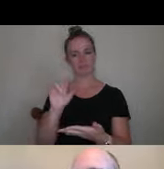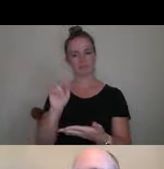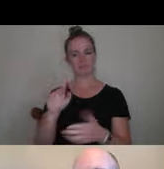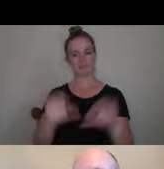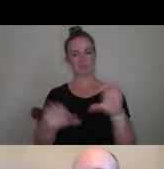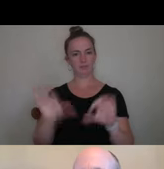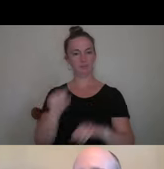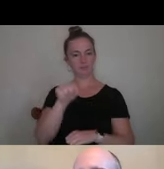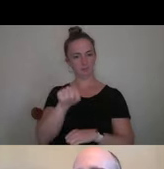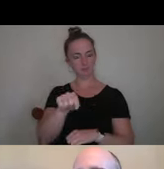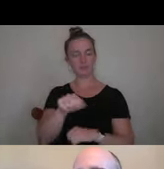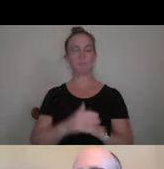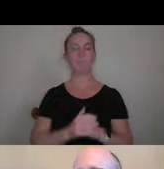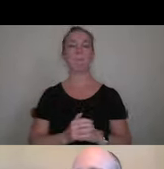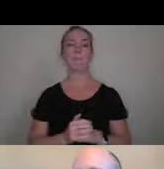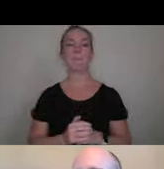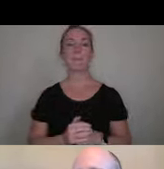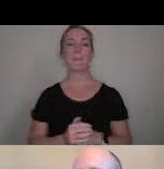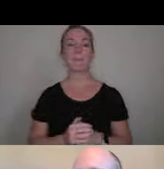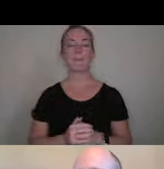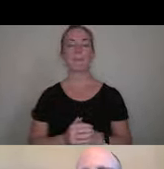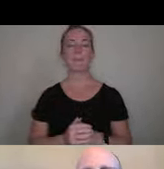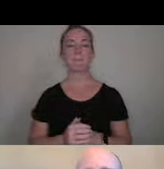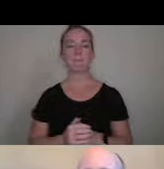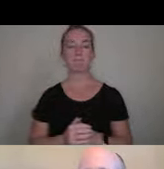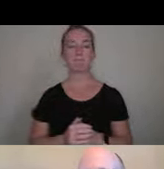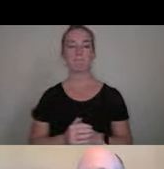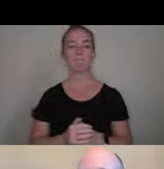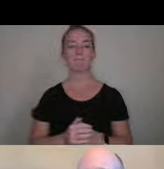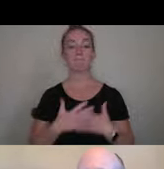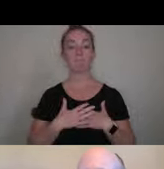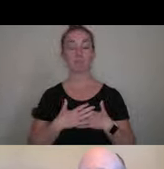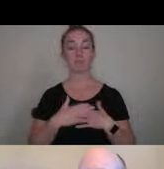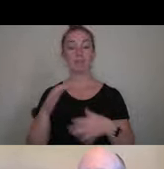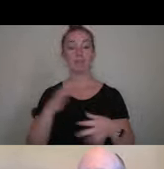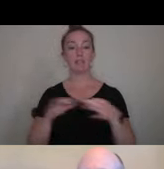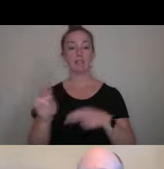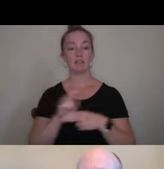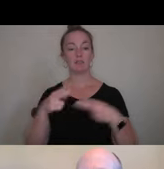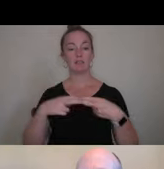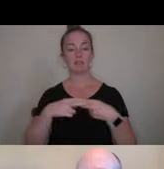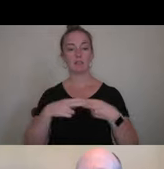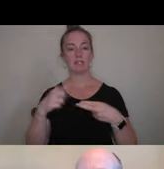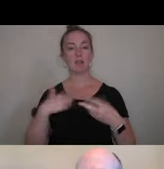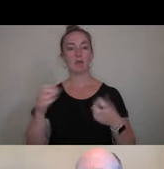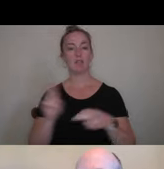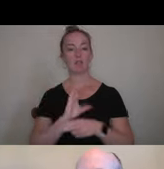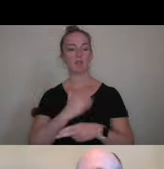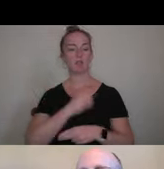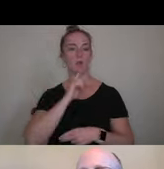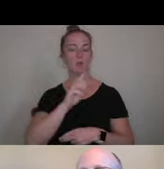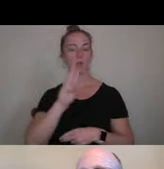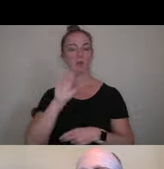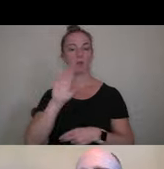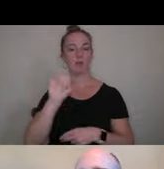section so you can can find these yourself. So instead of using slides, I wanted to use our website because I wanted to